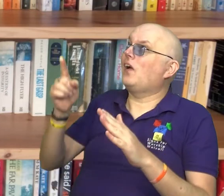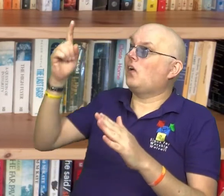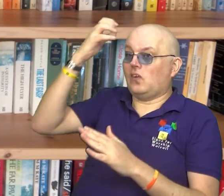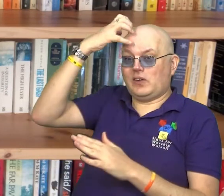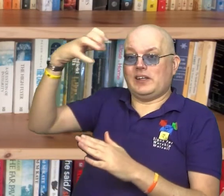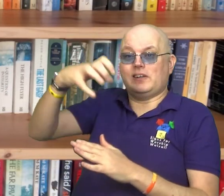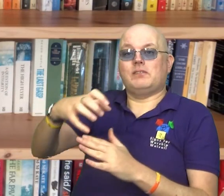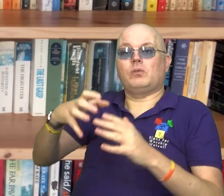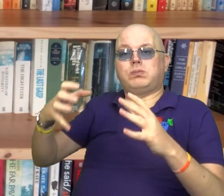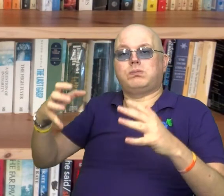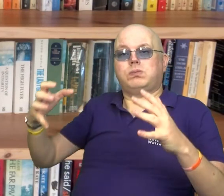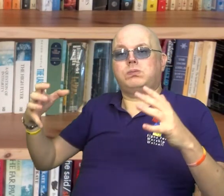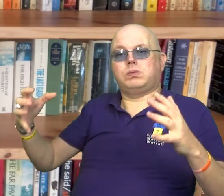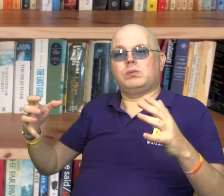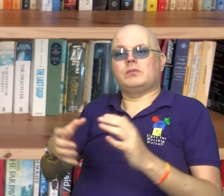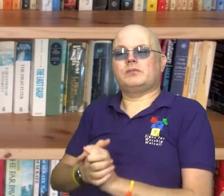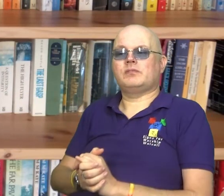God's kingdom grows.